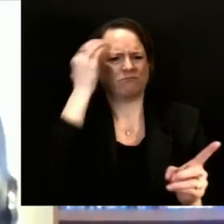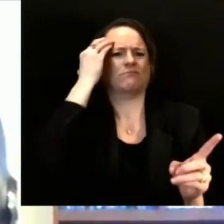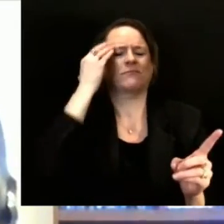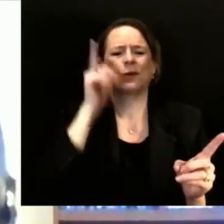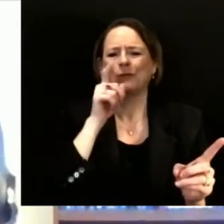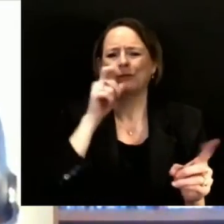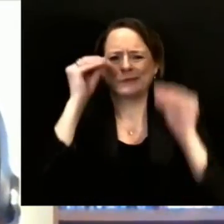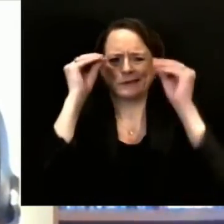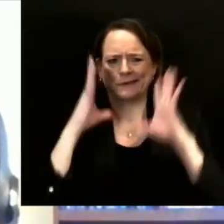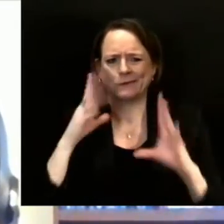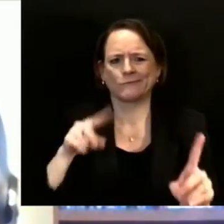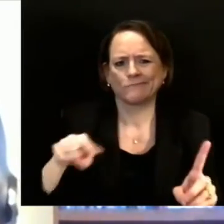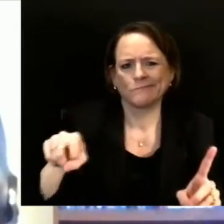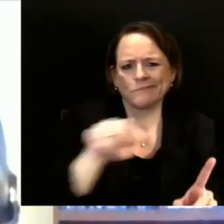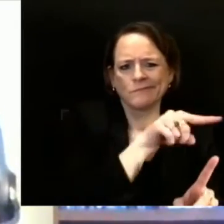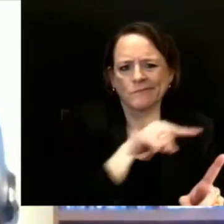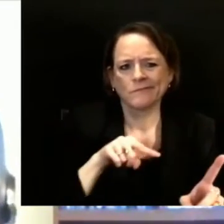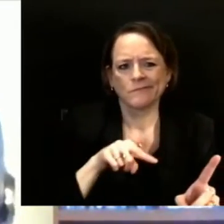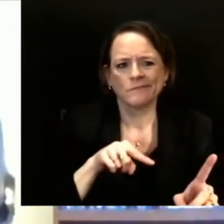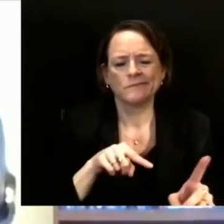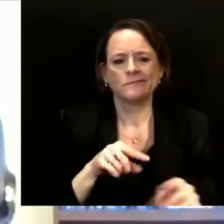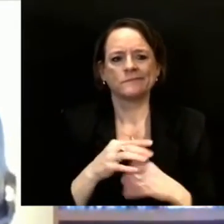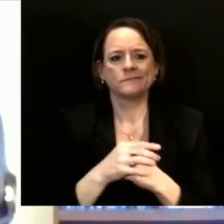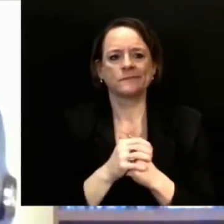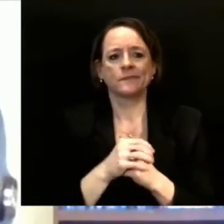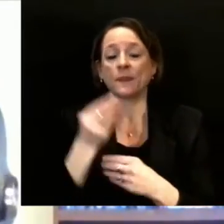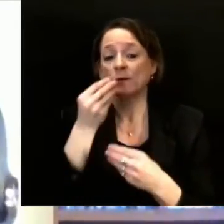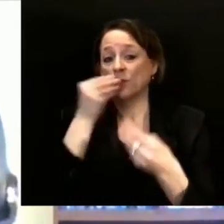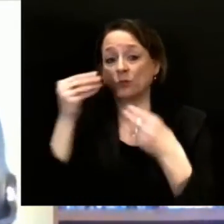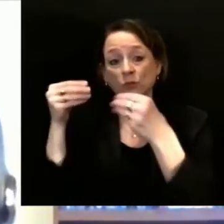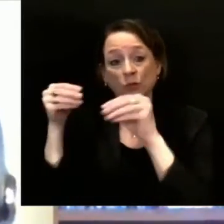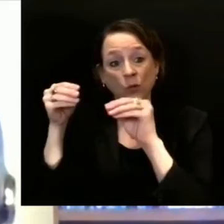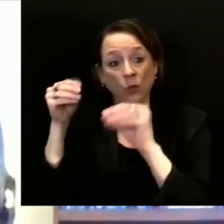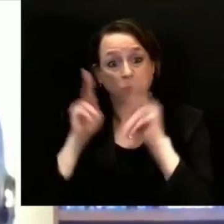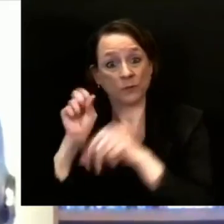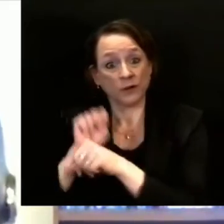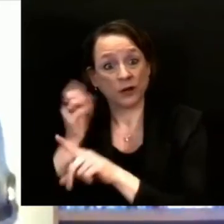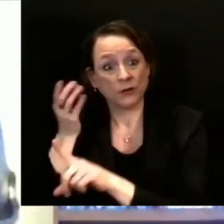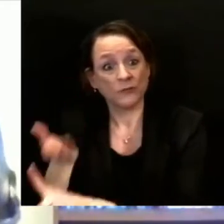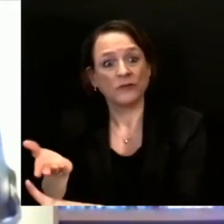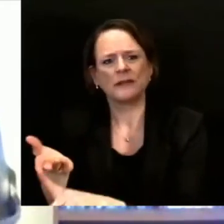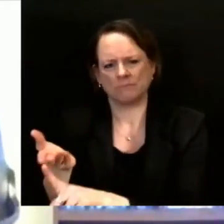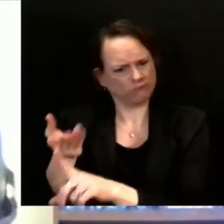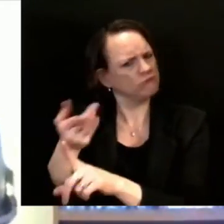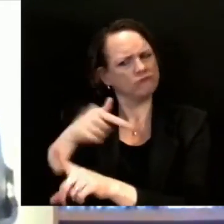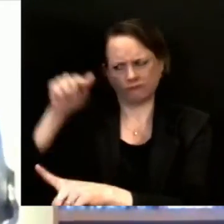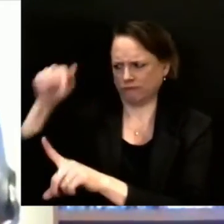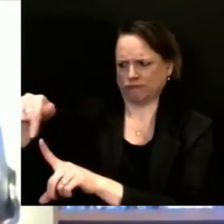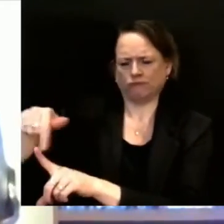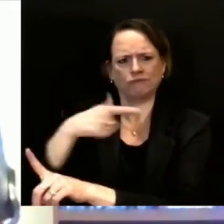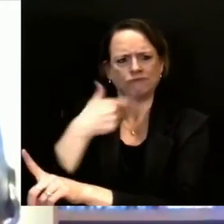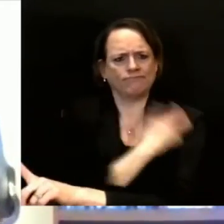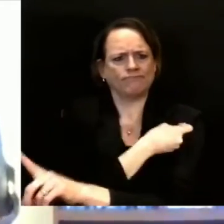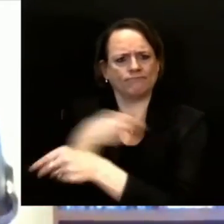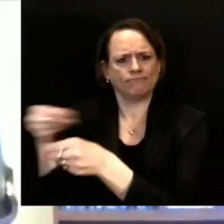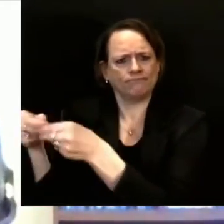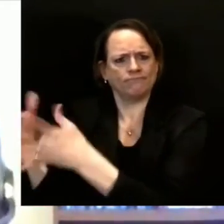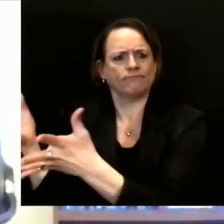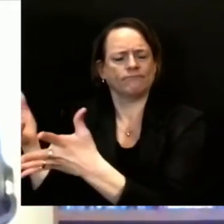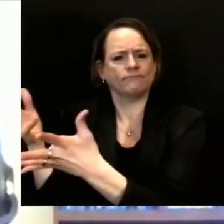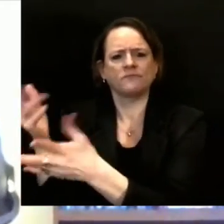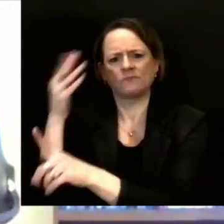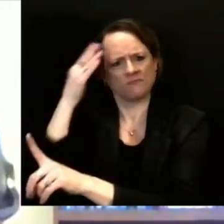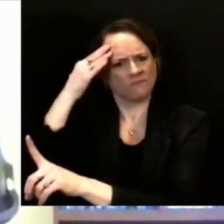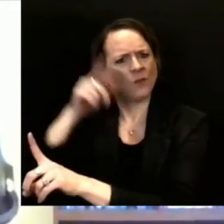of methods to ask for verification. It could be showing your employee work badge. It could be bringing a pay stub that indicates